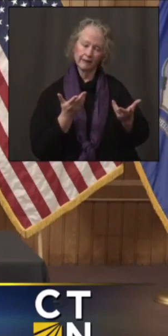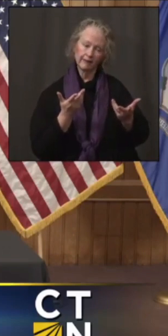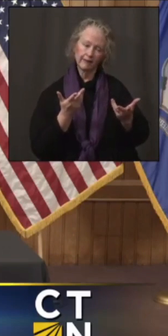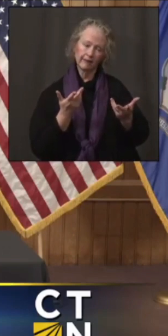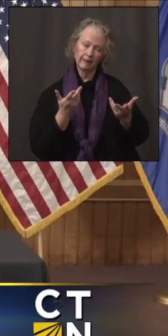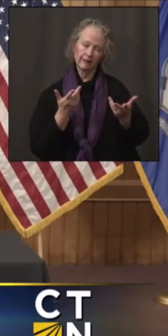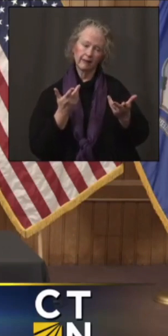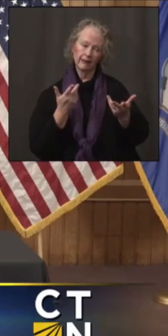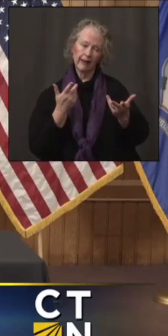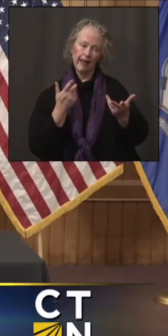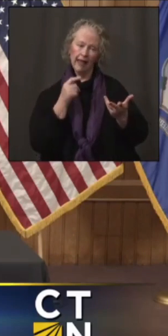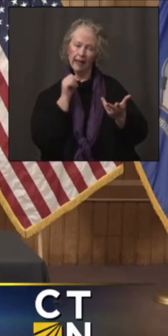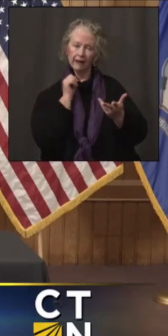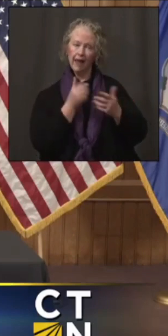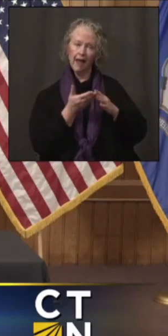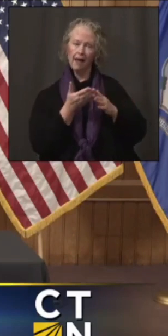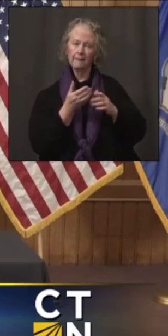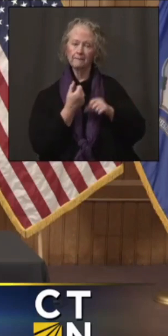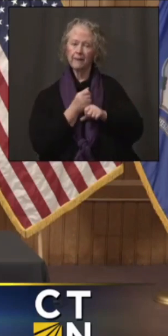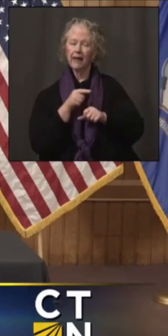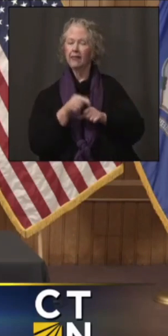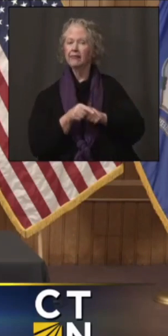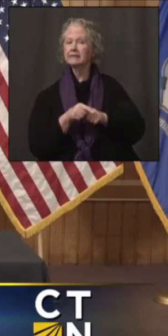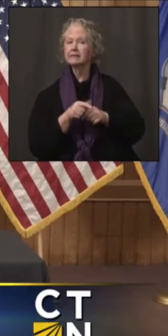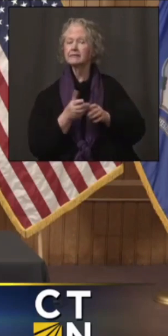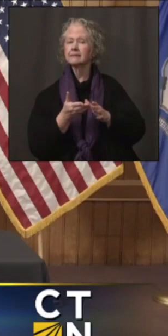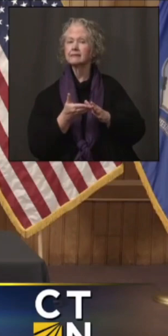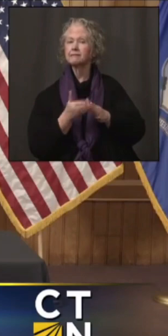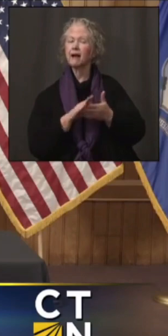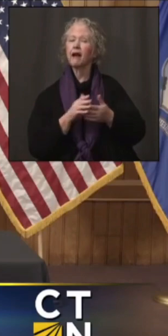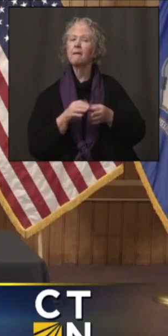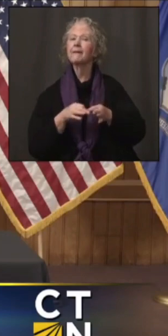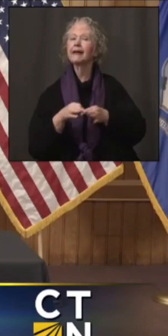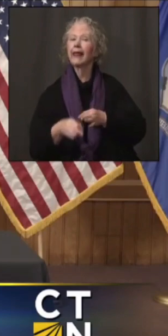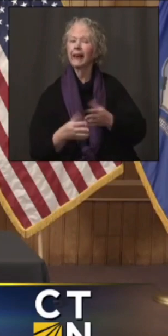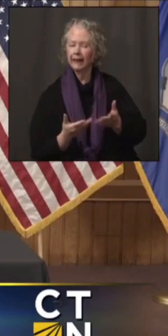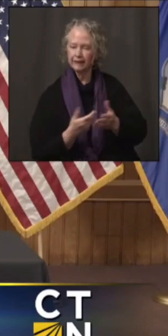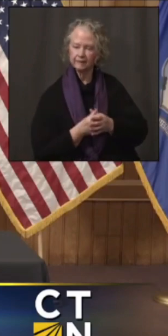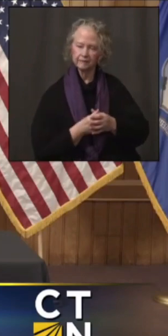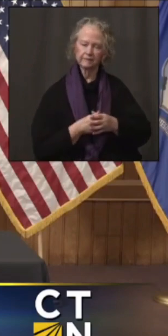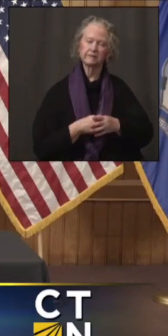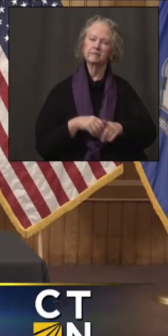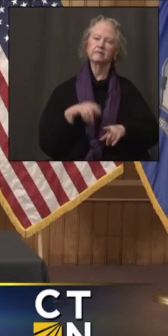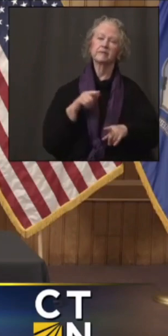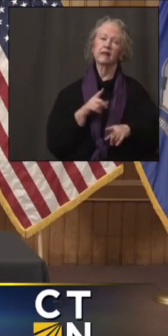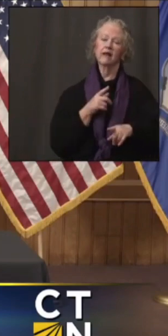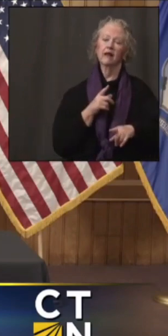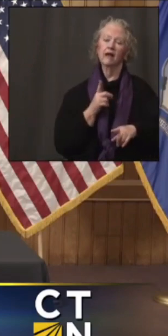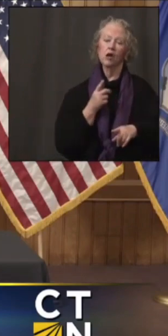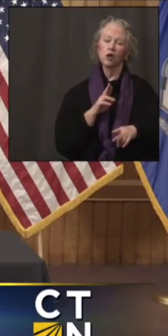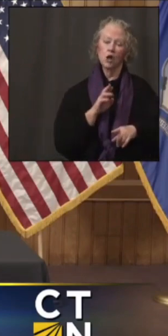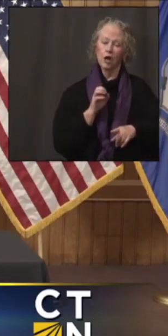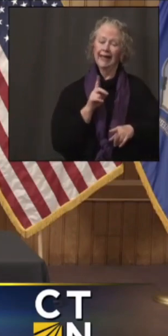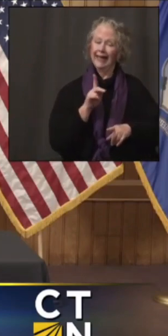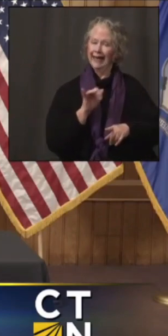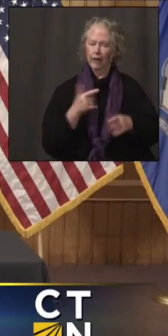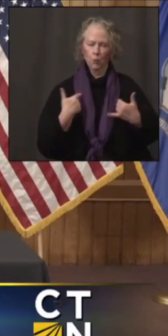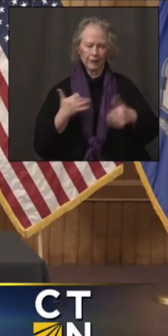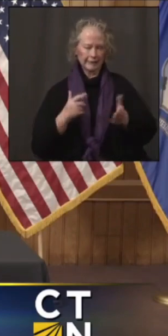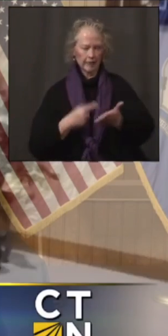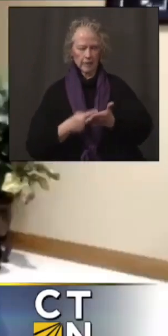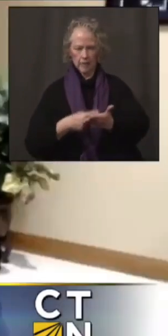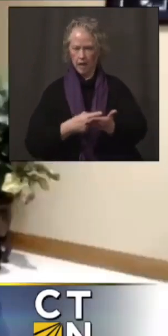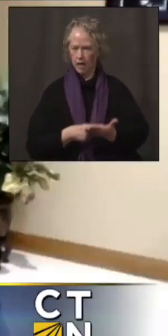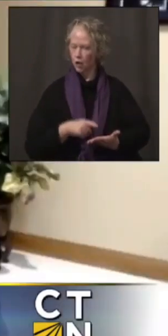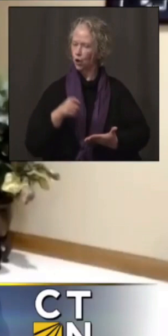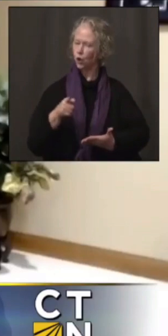distribution. Reg, Deidre, do you want to take that? Yeah, I'll say those conversations are still taking place. And, and you heard